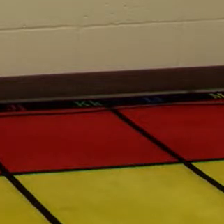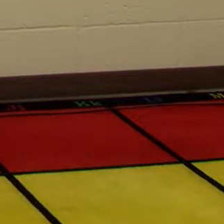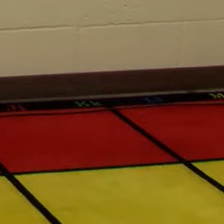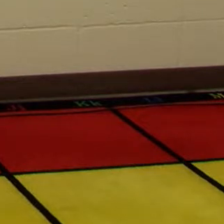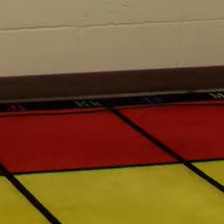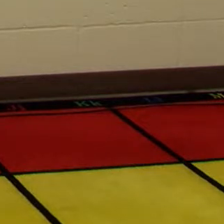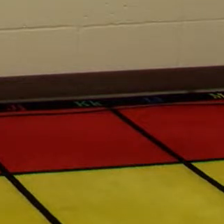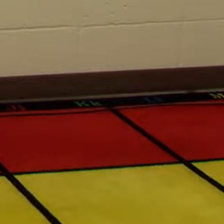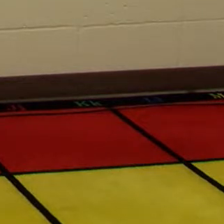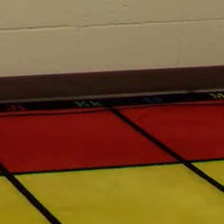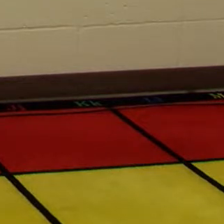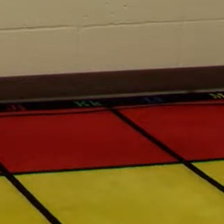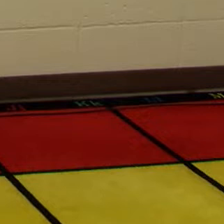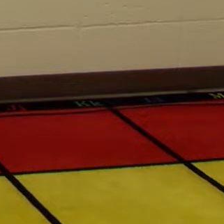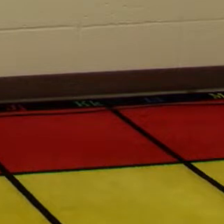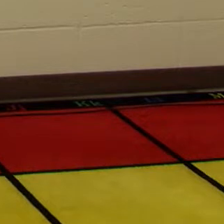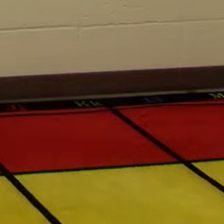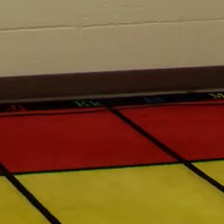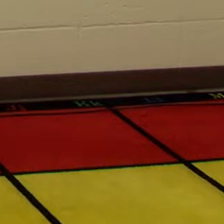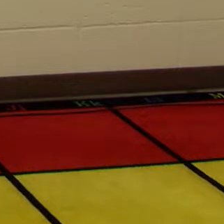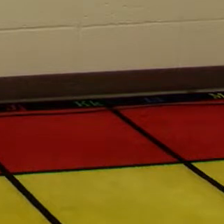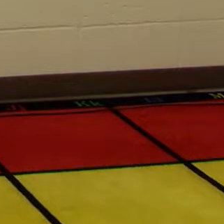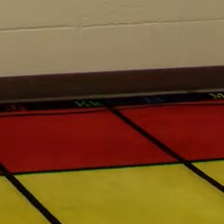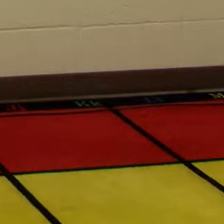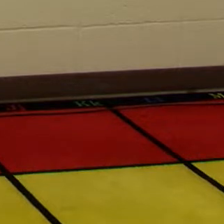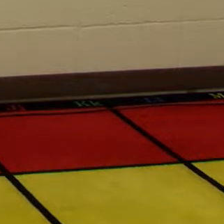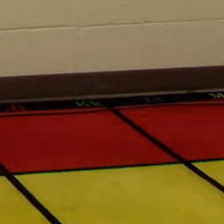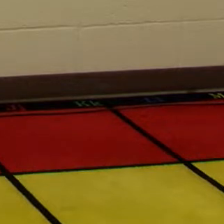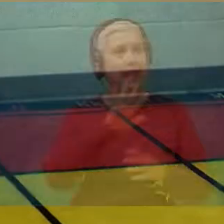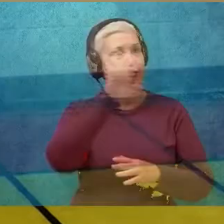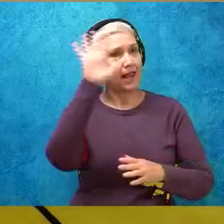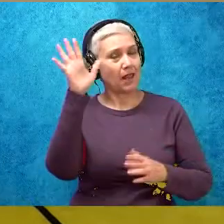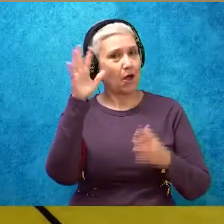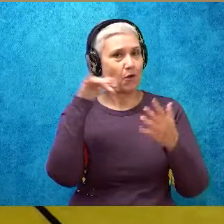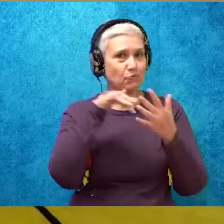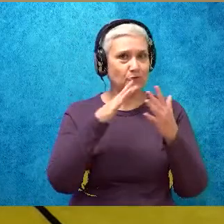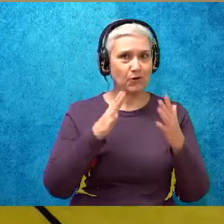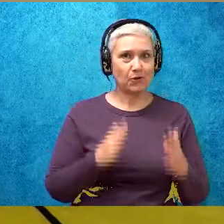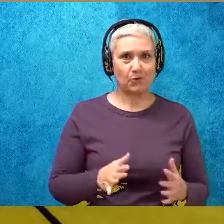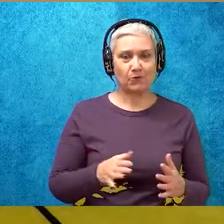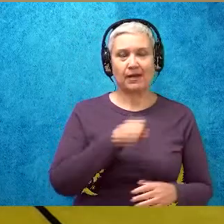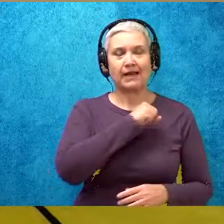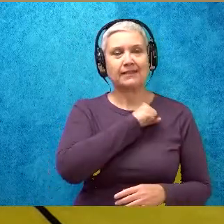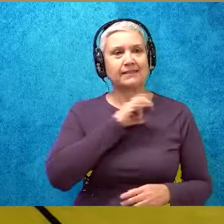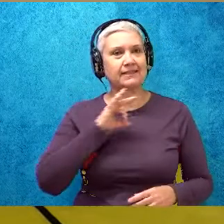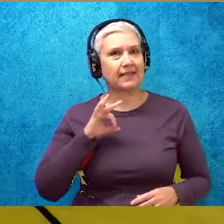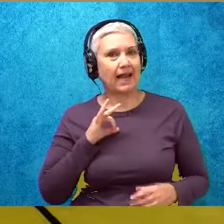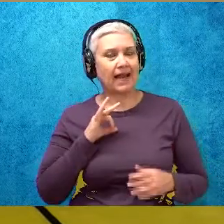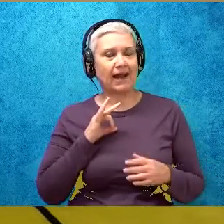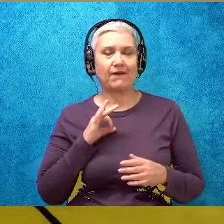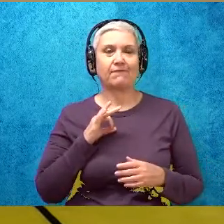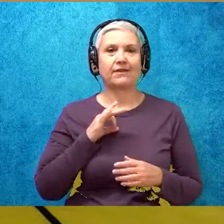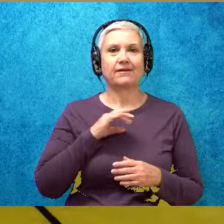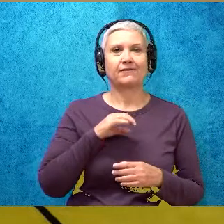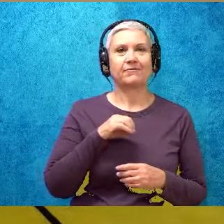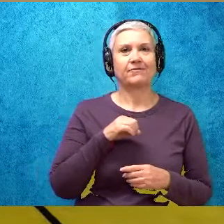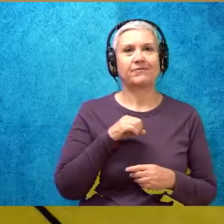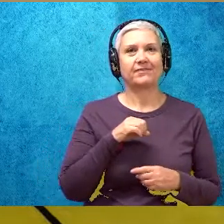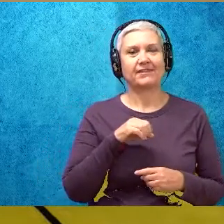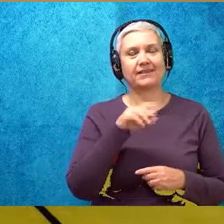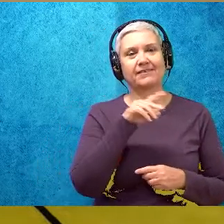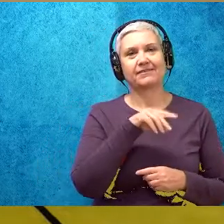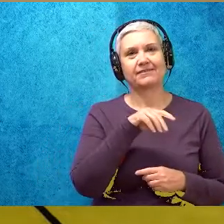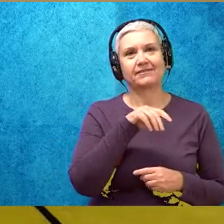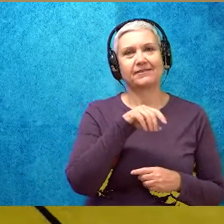begin, I would like to say hello to the students, teachers, faculty, staff, administration at Chessang Fournier Ka Elementary.